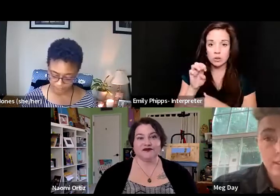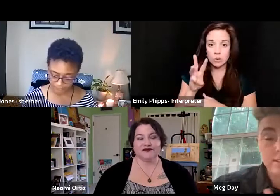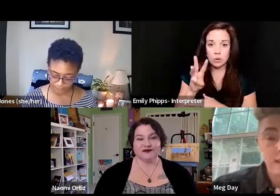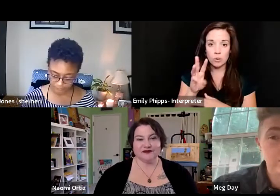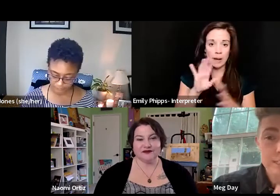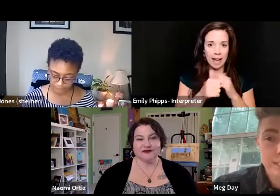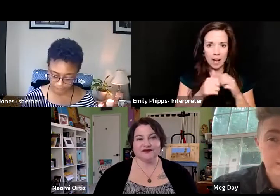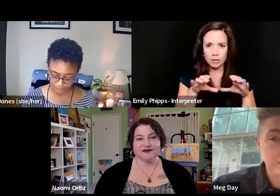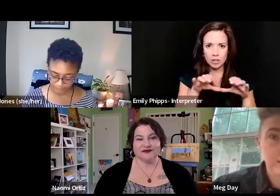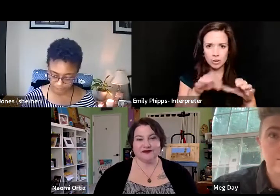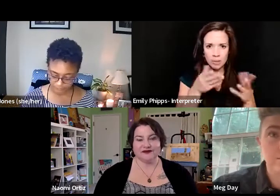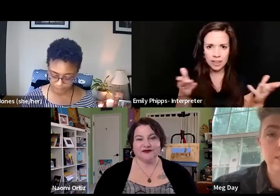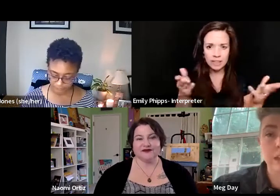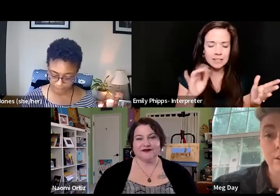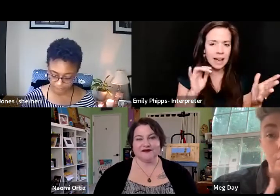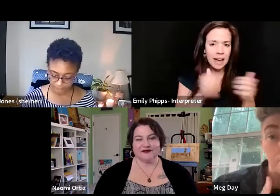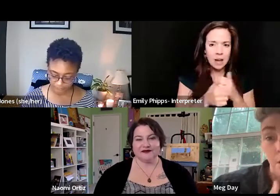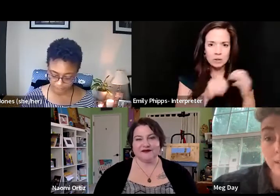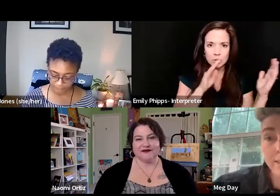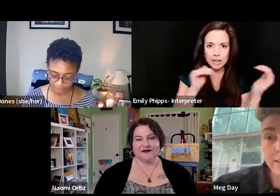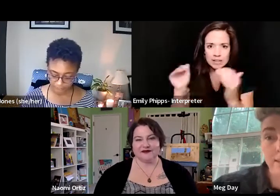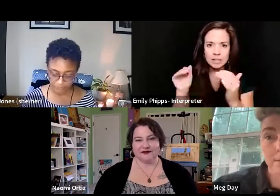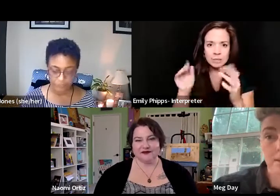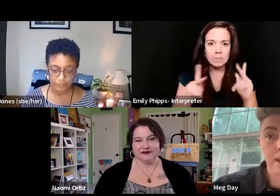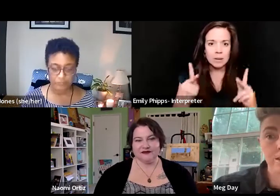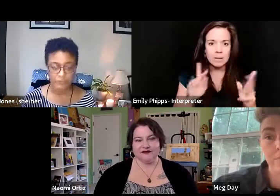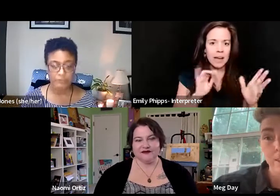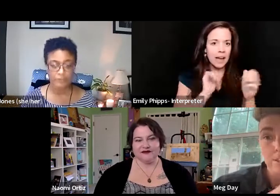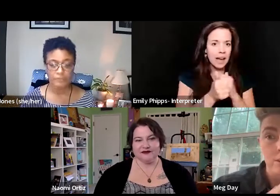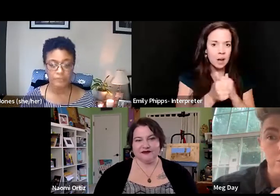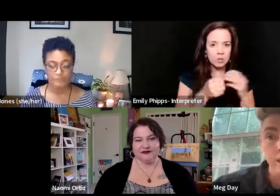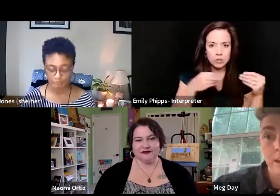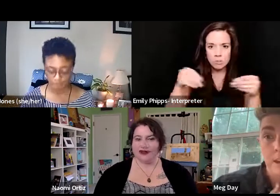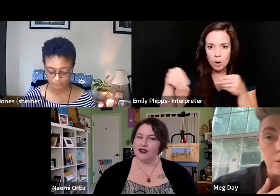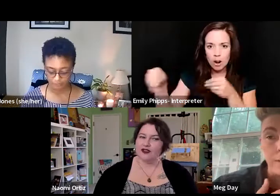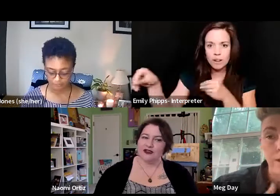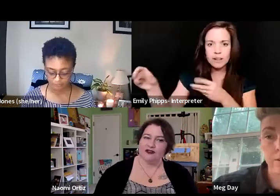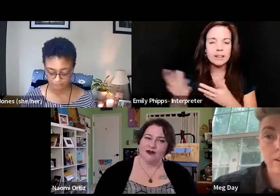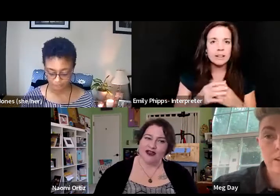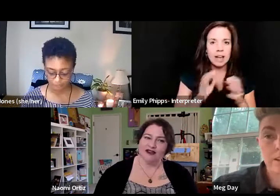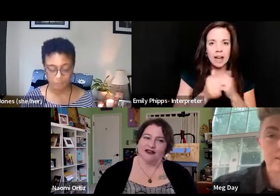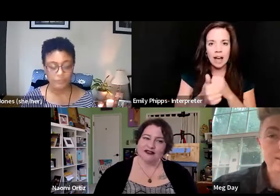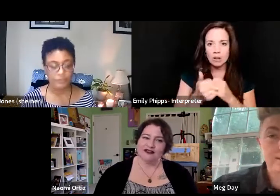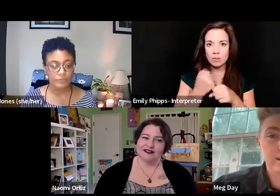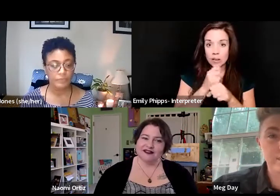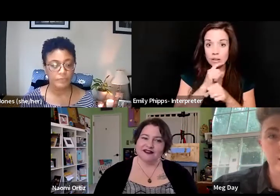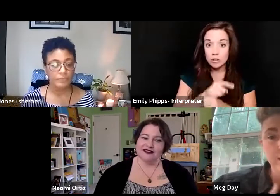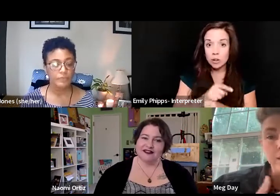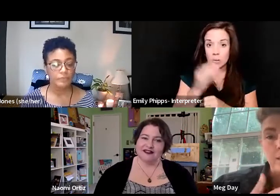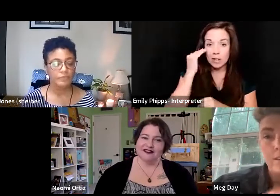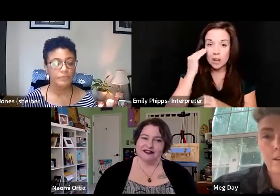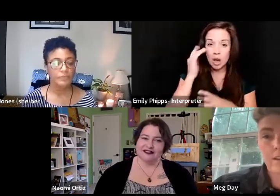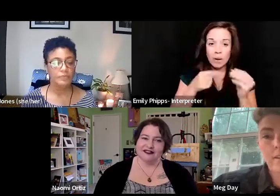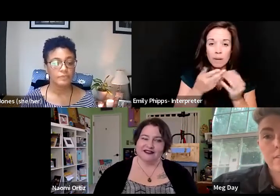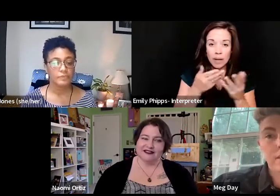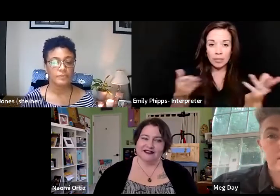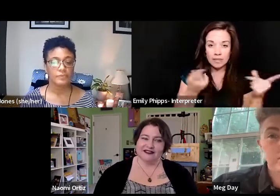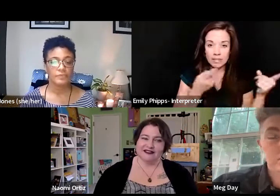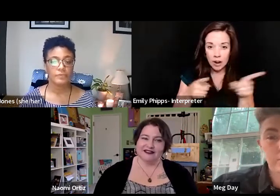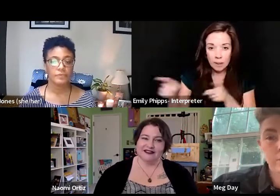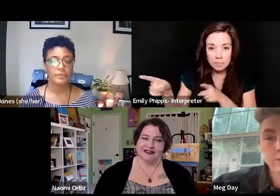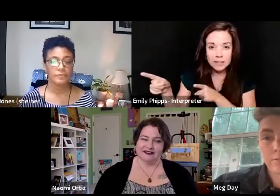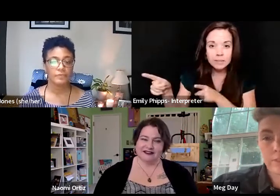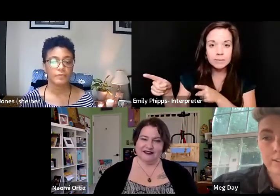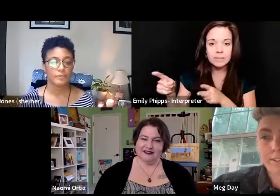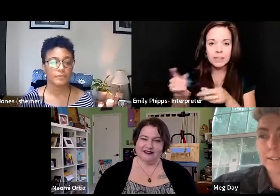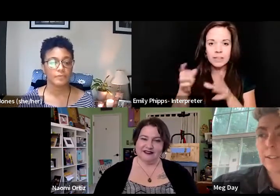to do things, how to anticipate folks, how to market to them, how to make sure that we know about events that are happening and that the